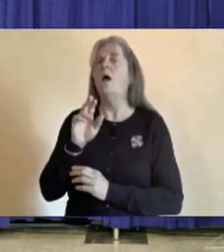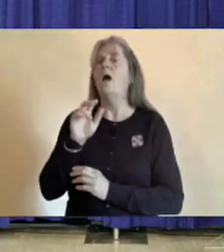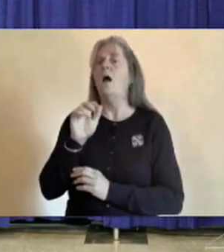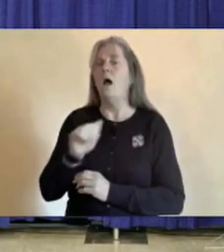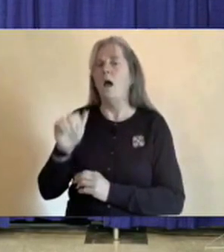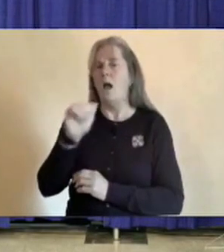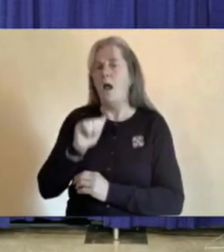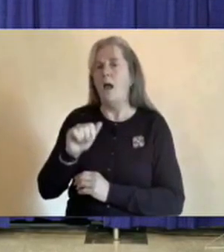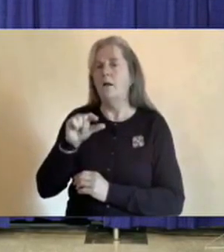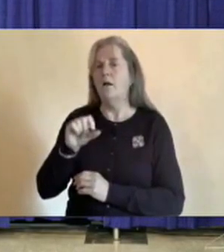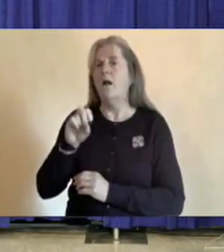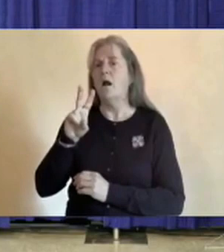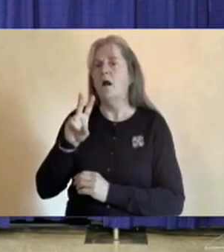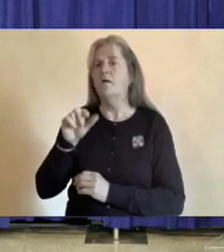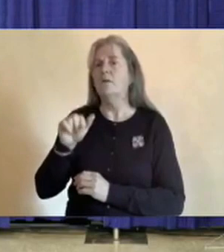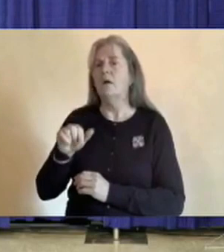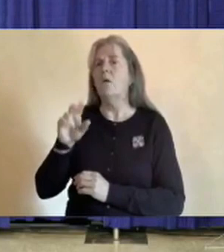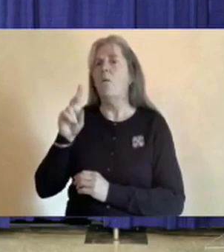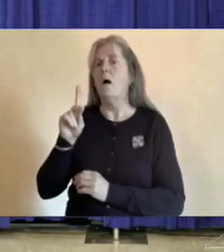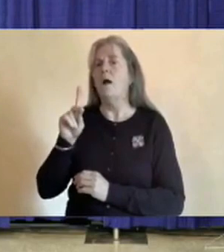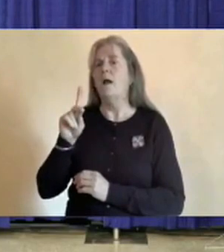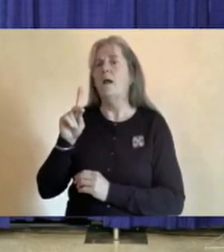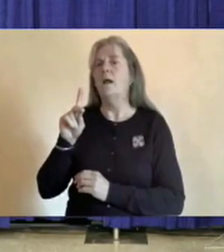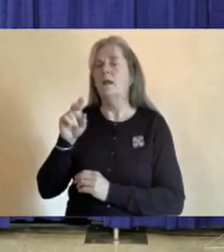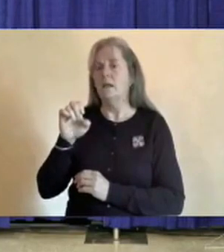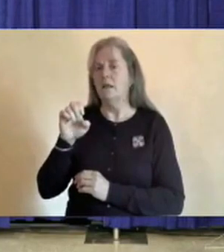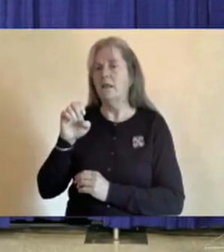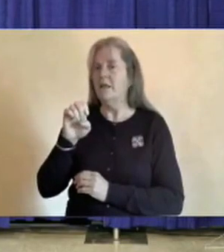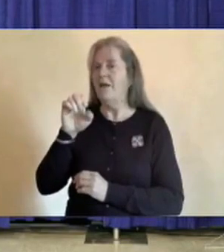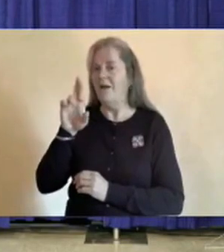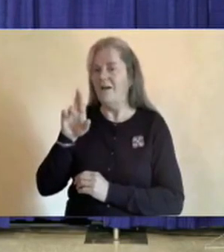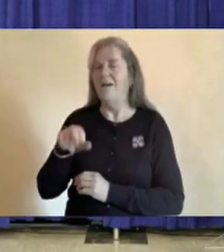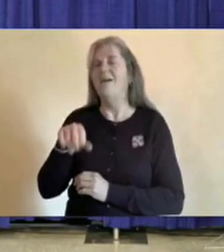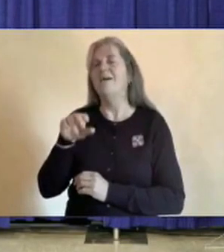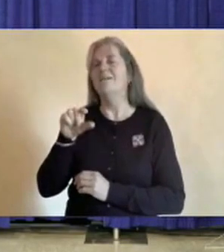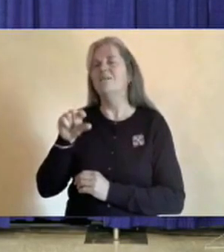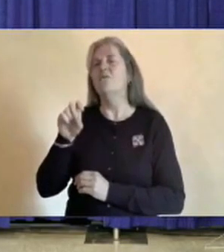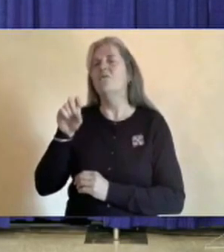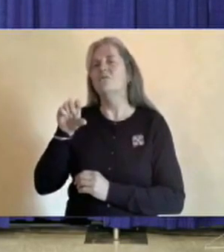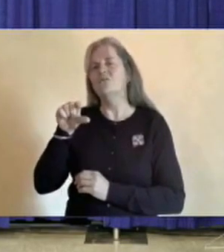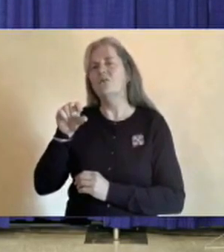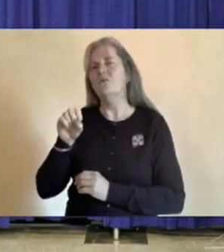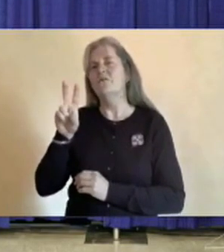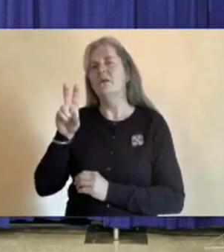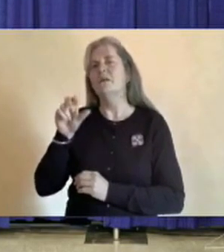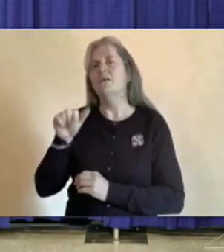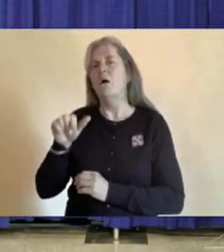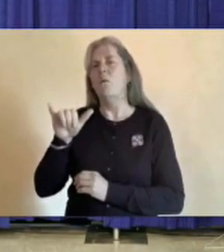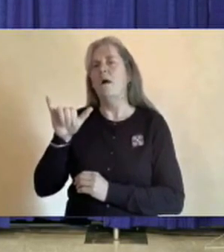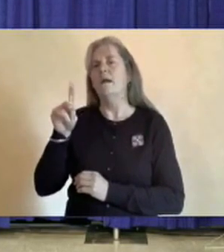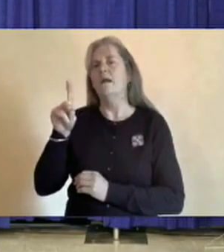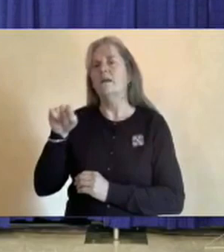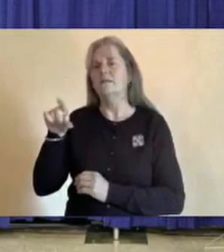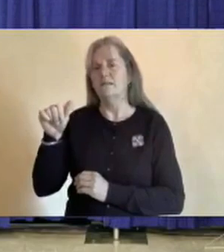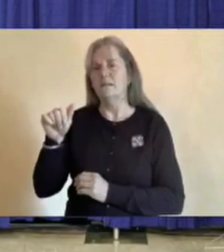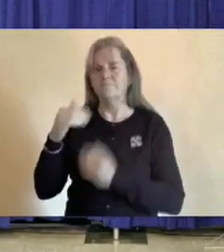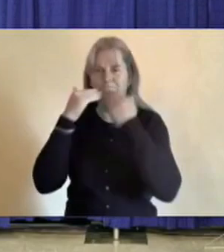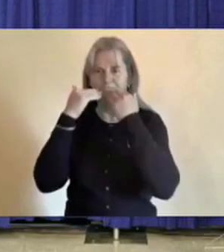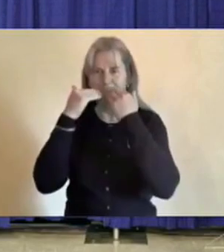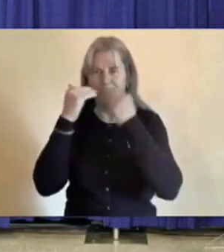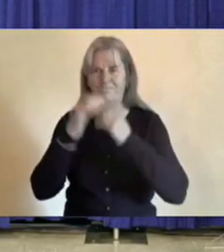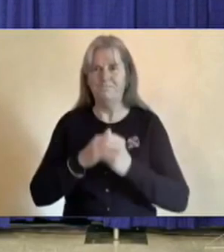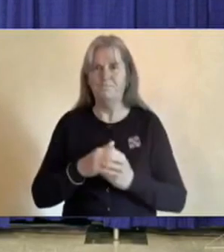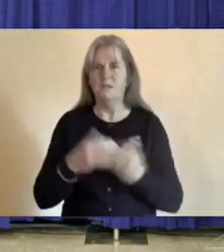-E-R, E-R, at gov.yk.ca. Thank you. Minister McPhee.